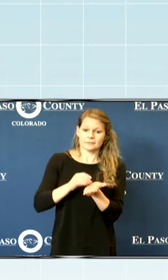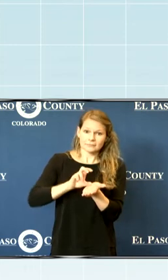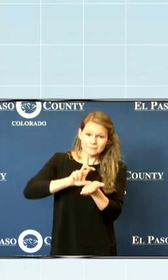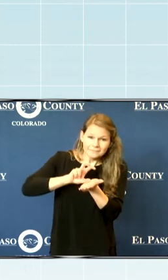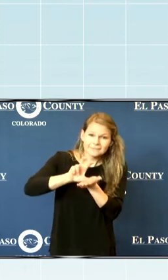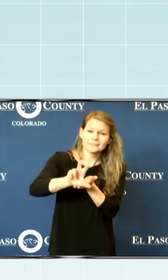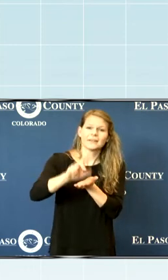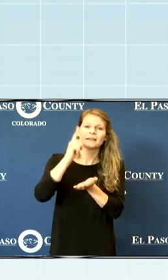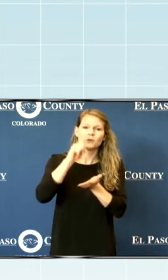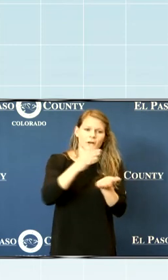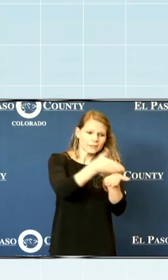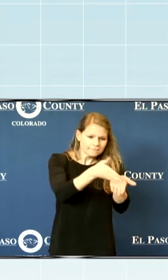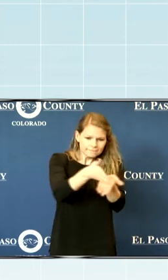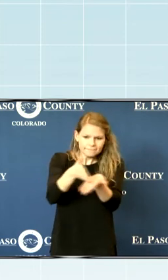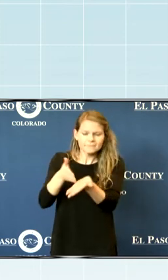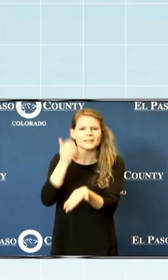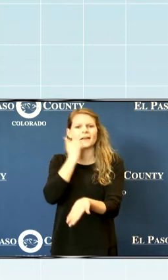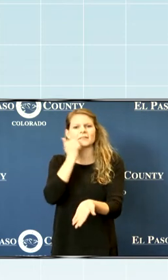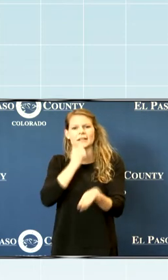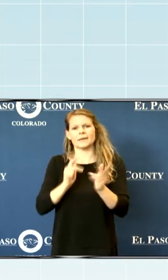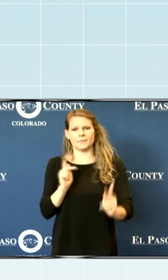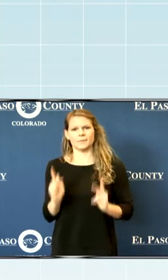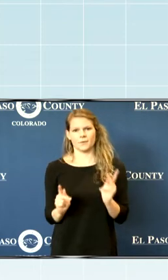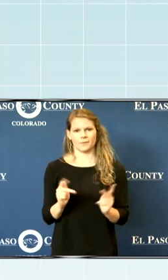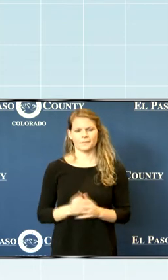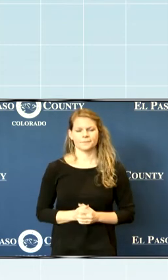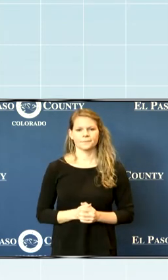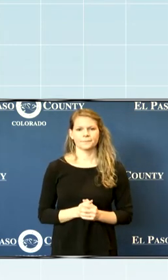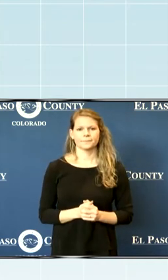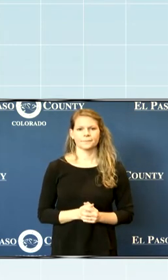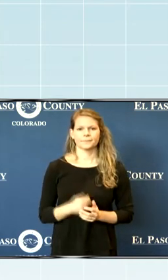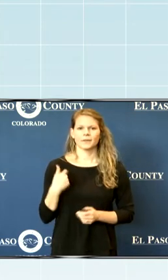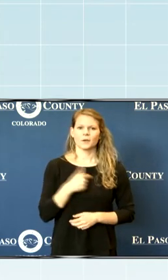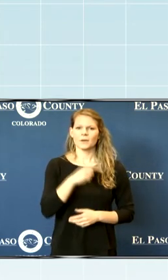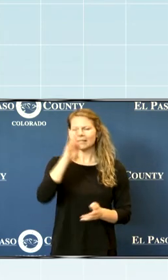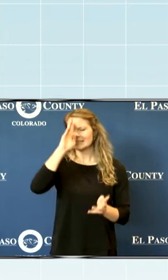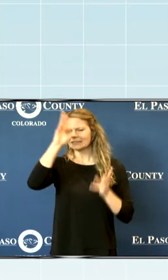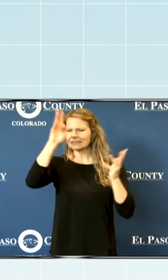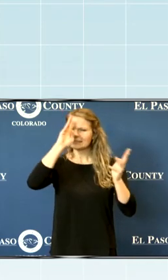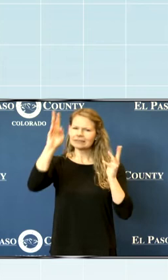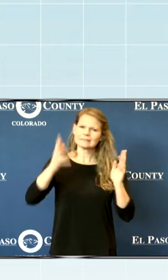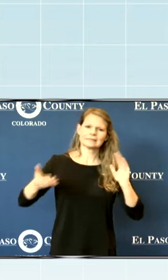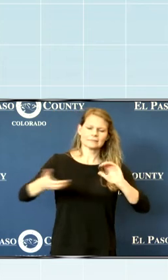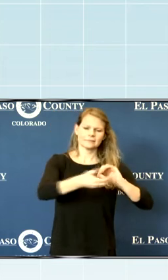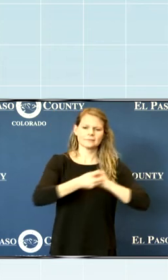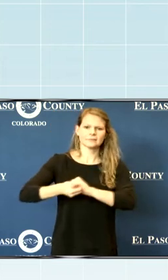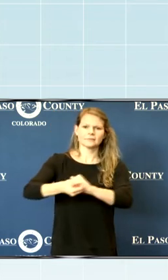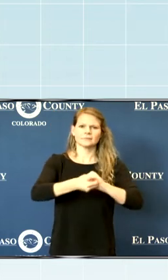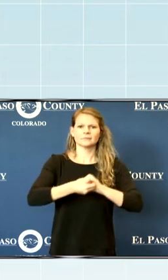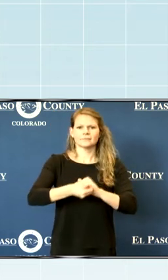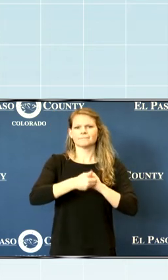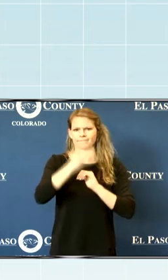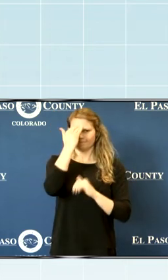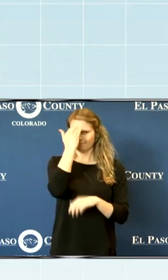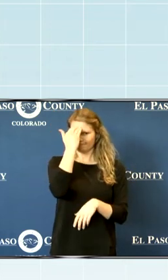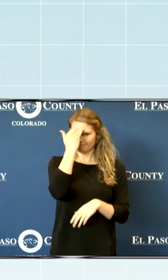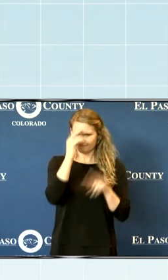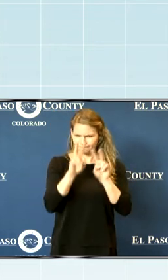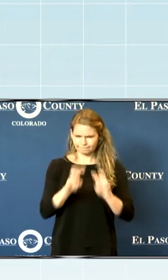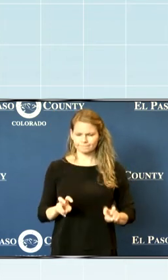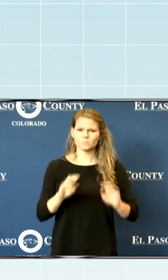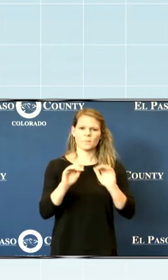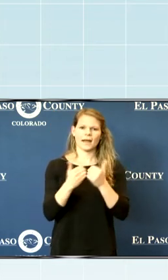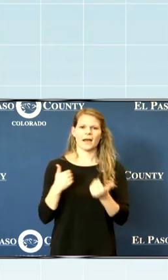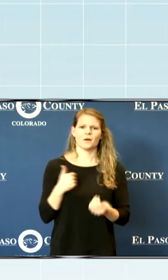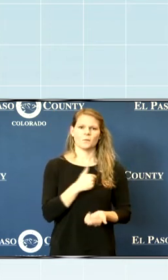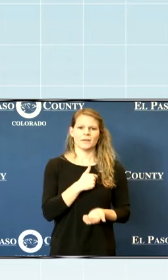and in everyday people. We've been innovative, collaborative, and conscientious in how